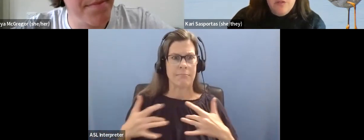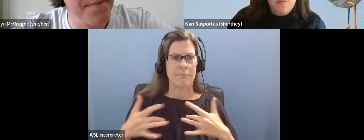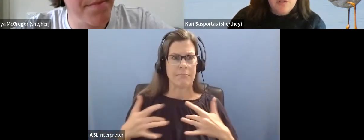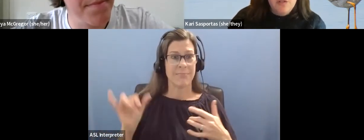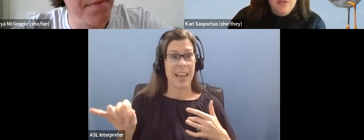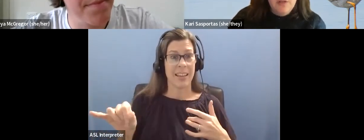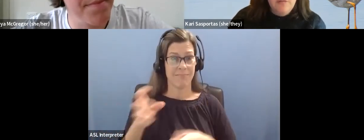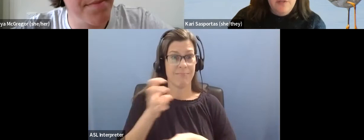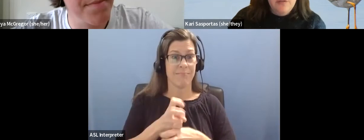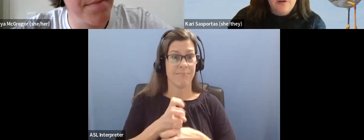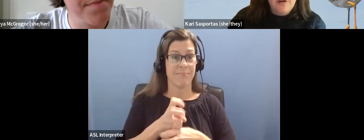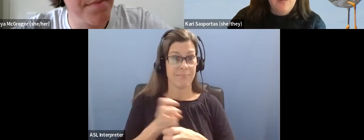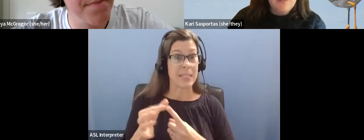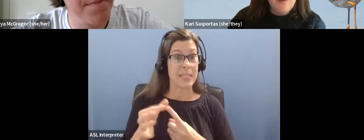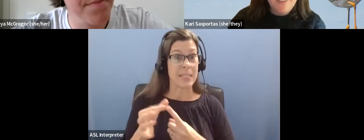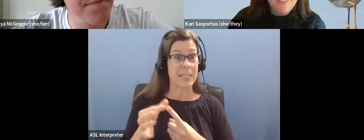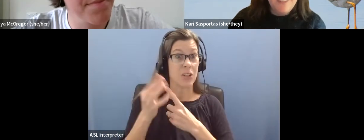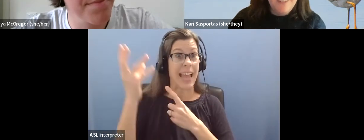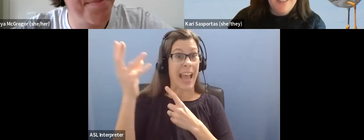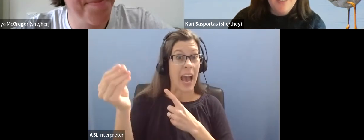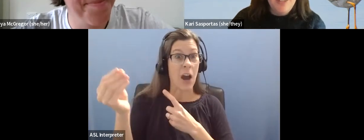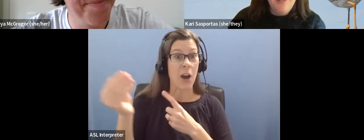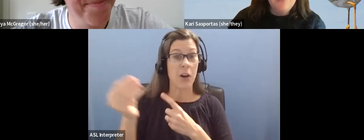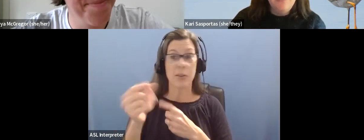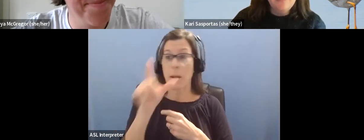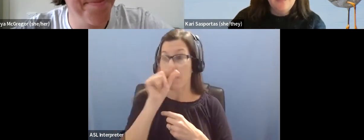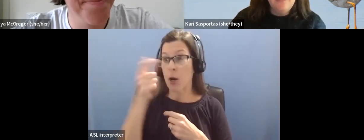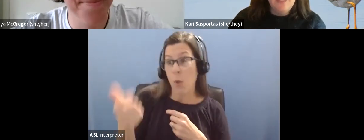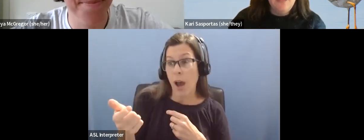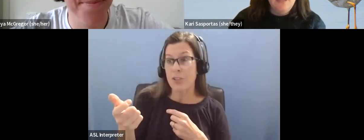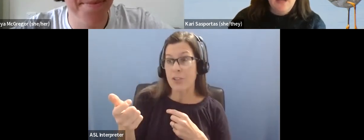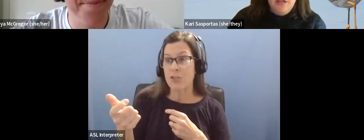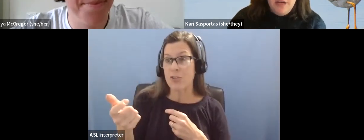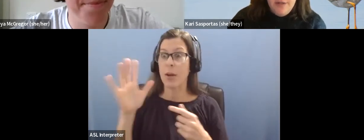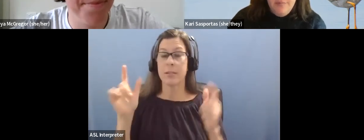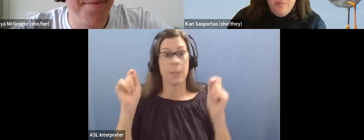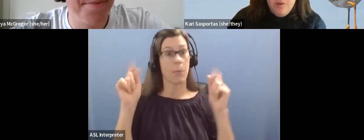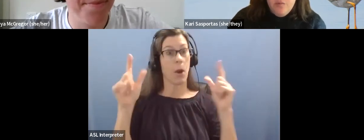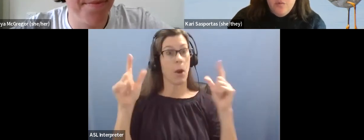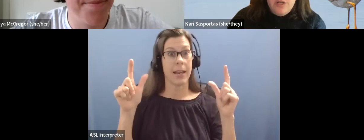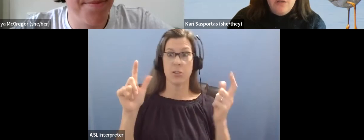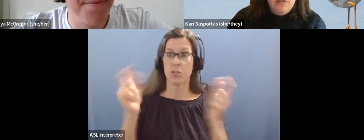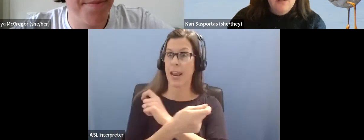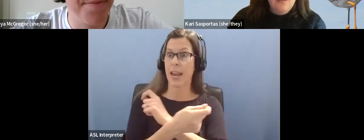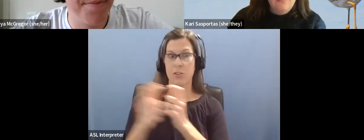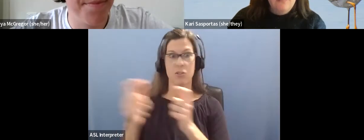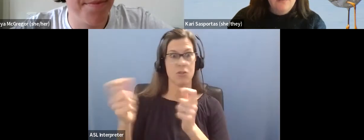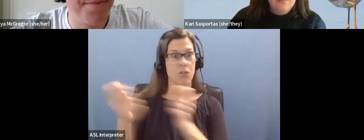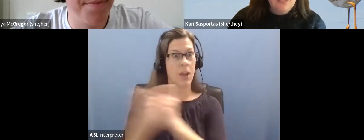you know, certainly, especially going out in the field, there are going to be surprises, conditions change and things like that. Um, but what,